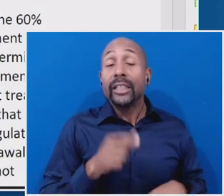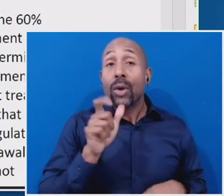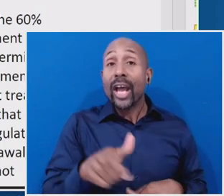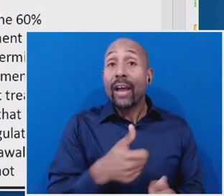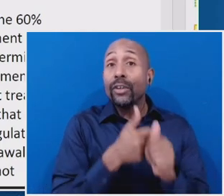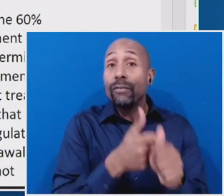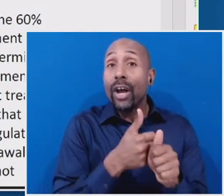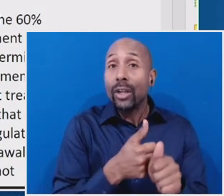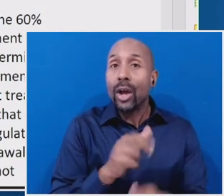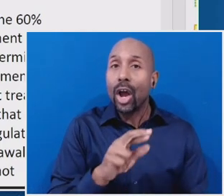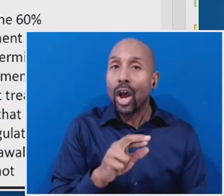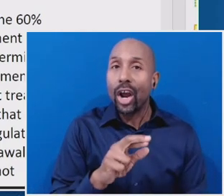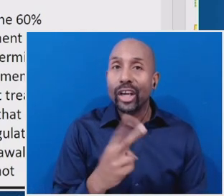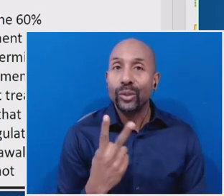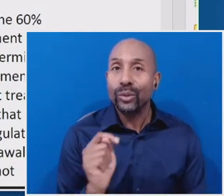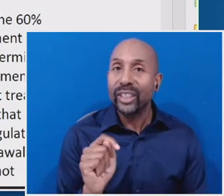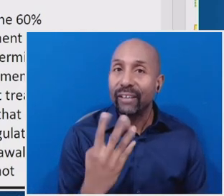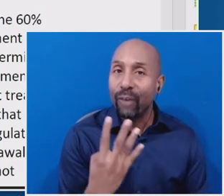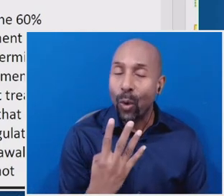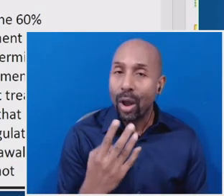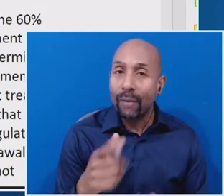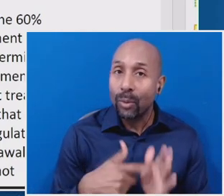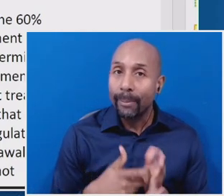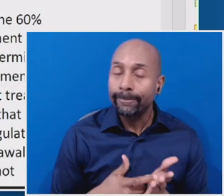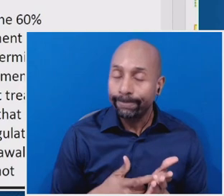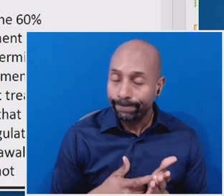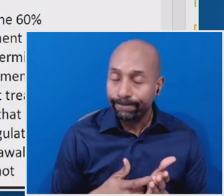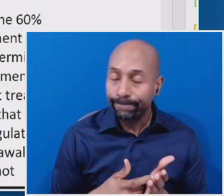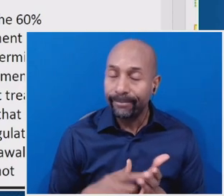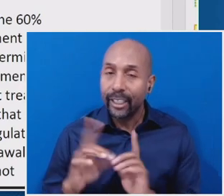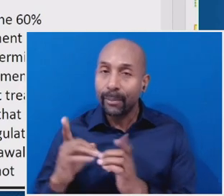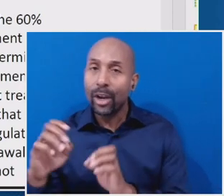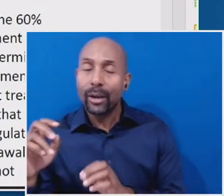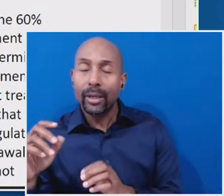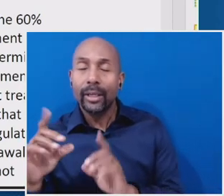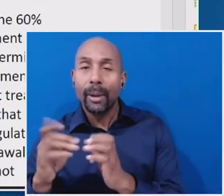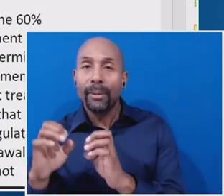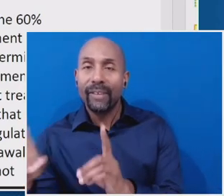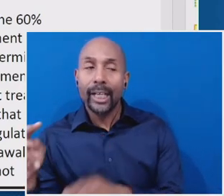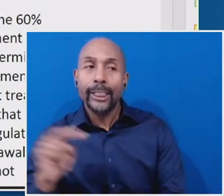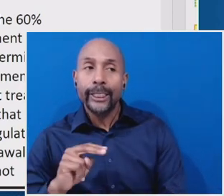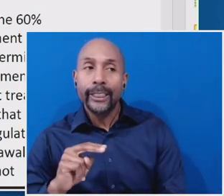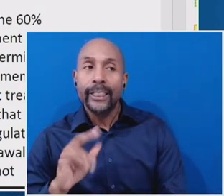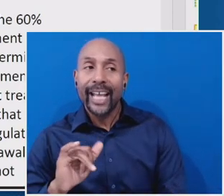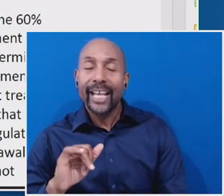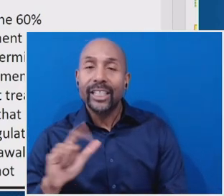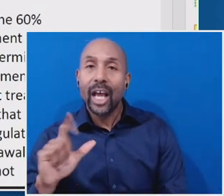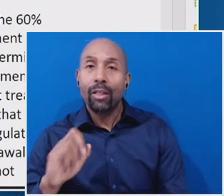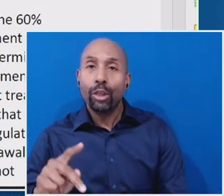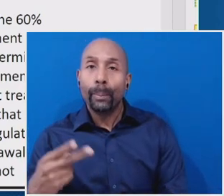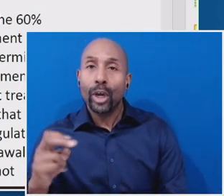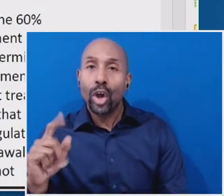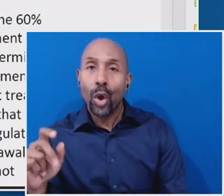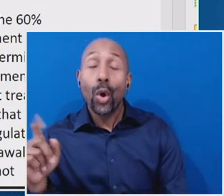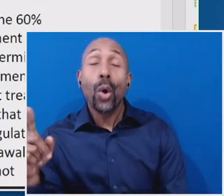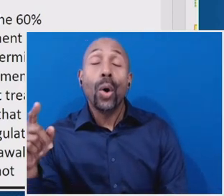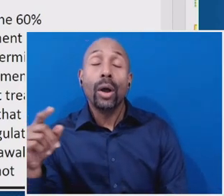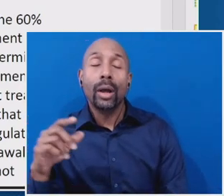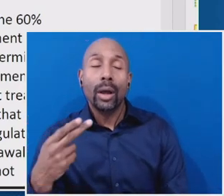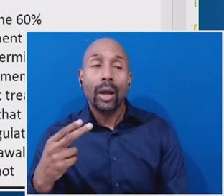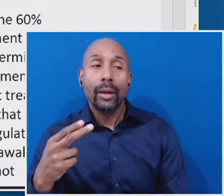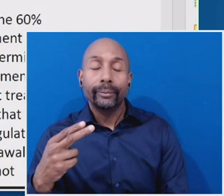significant loophole that the department decided to close shortly afterward, um, by establishing requirements to, for